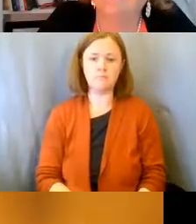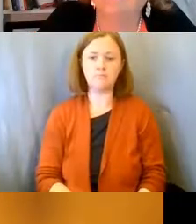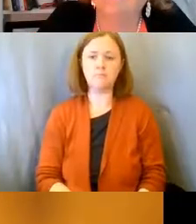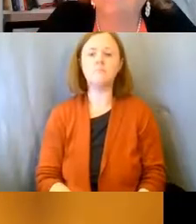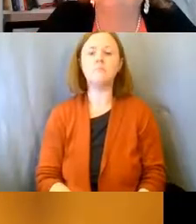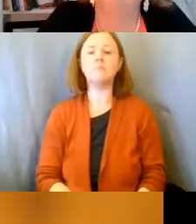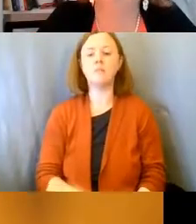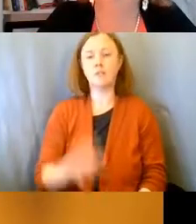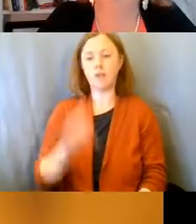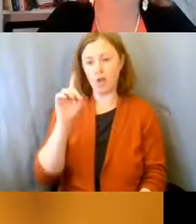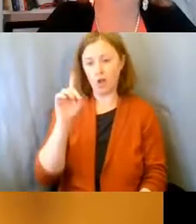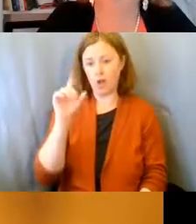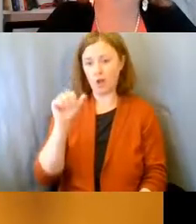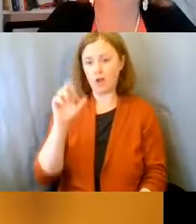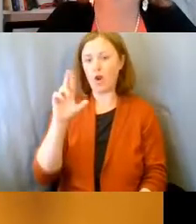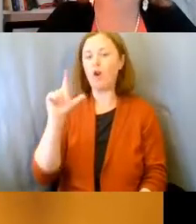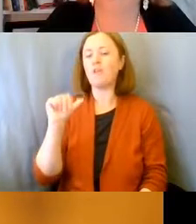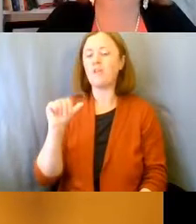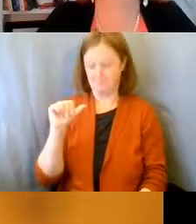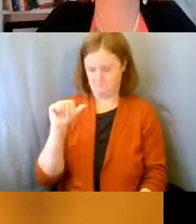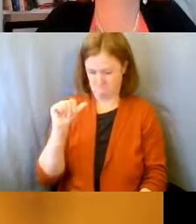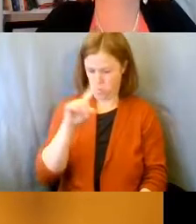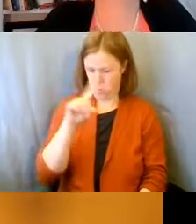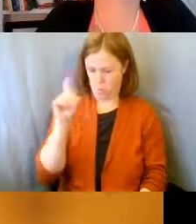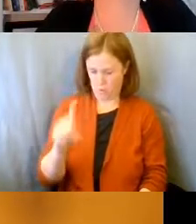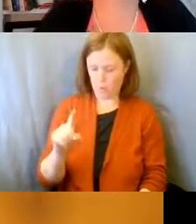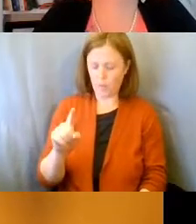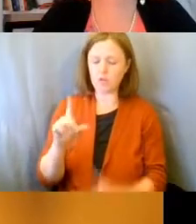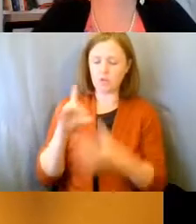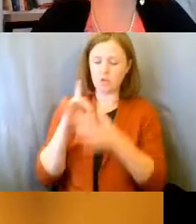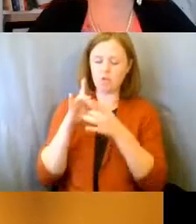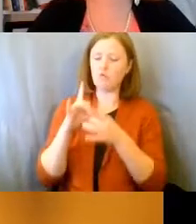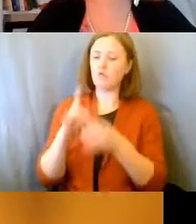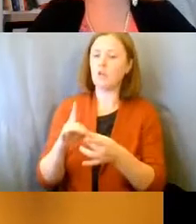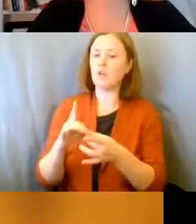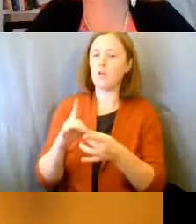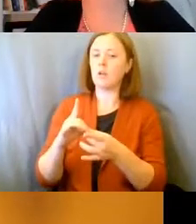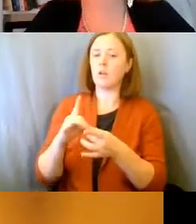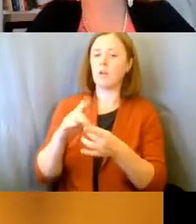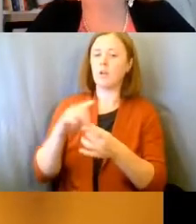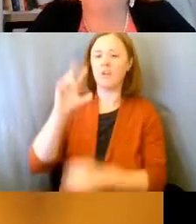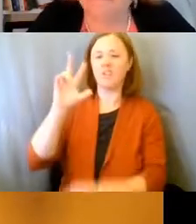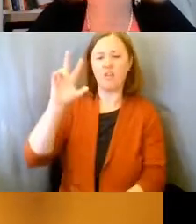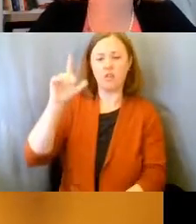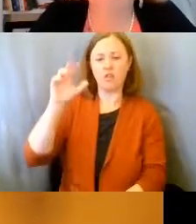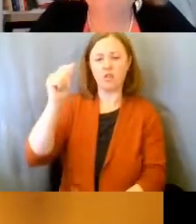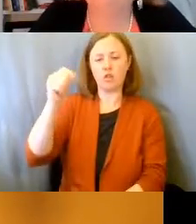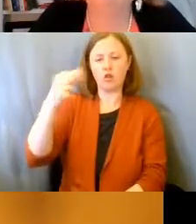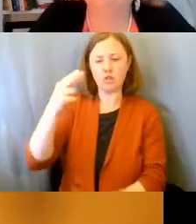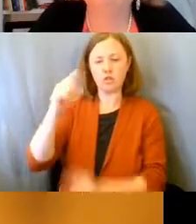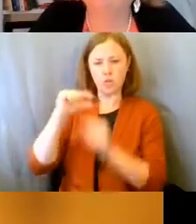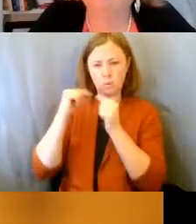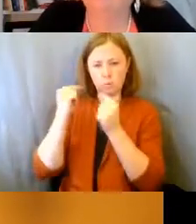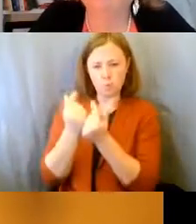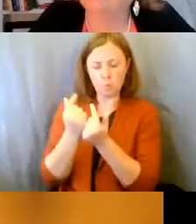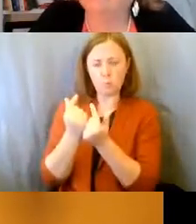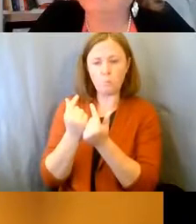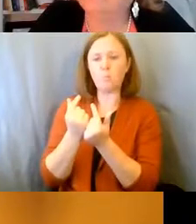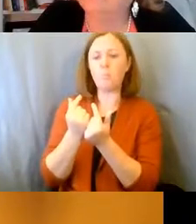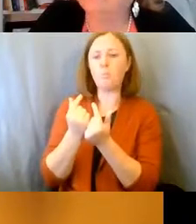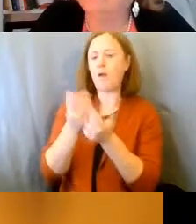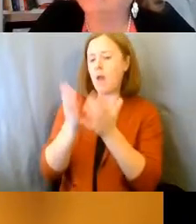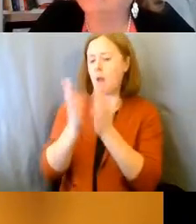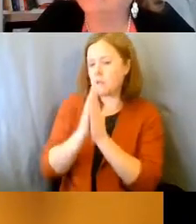So, Darla, there was a question around the Thursday group that you mentioned and just